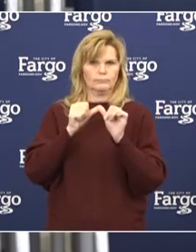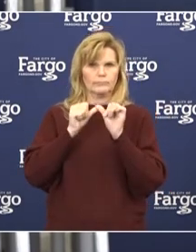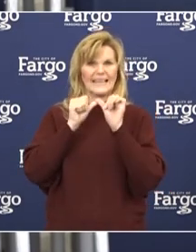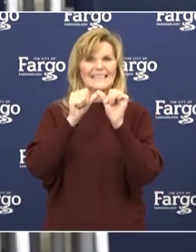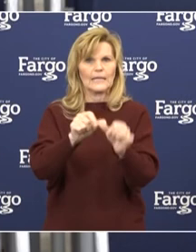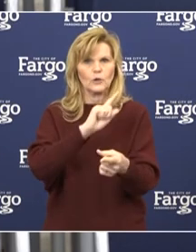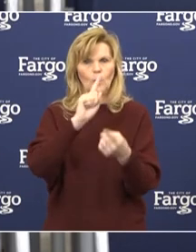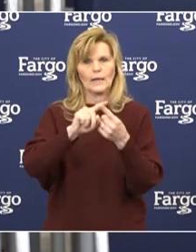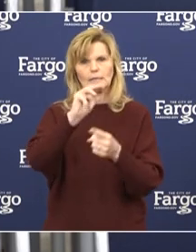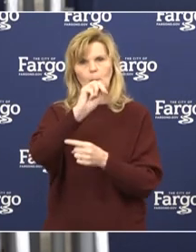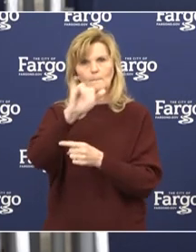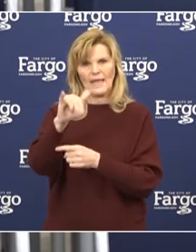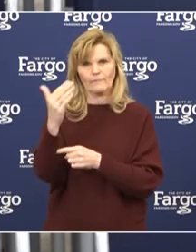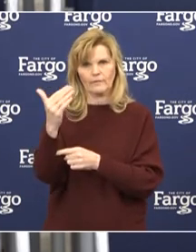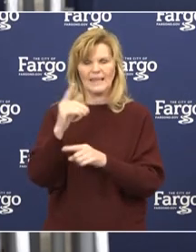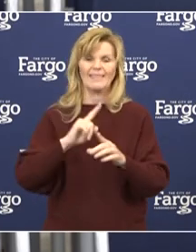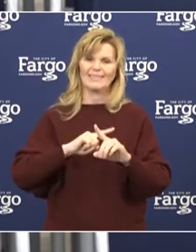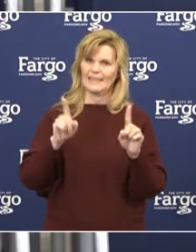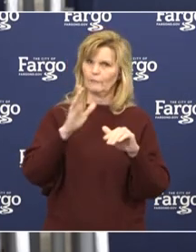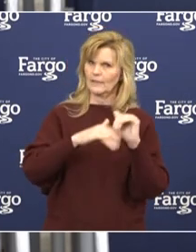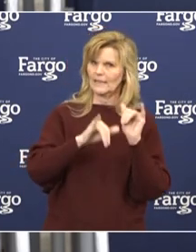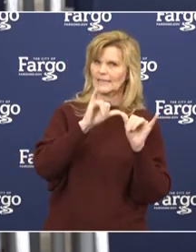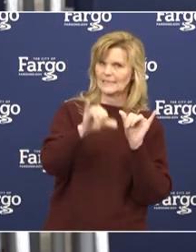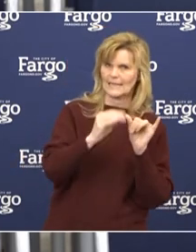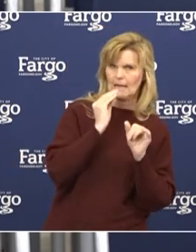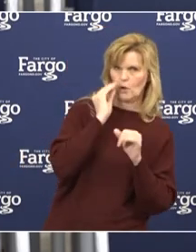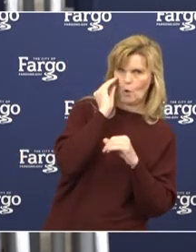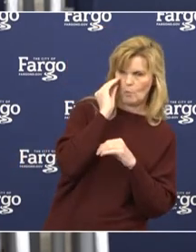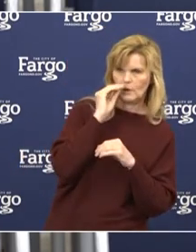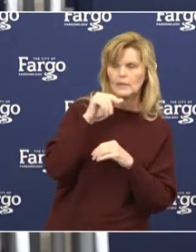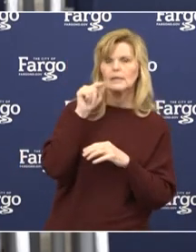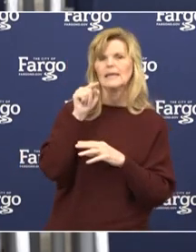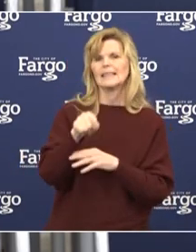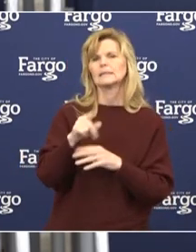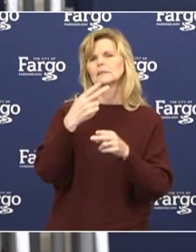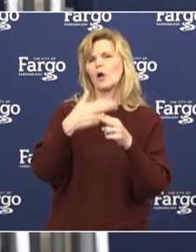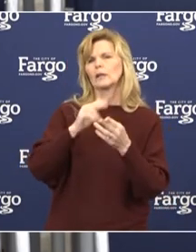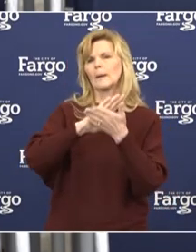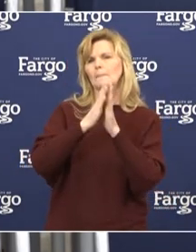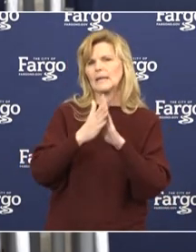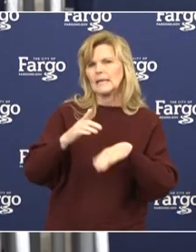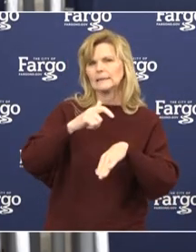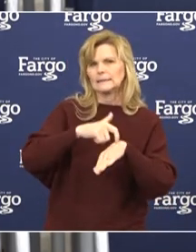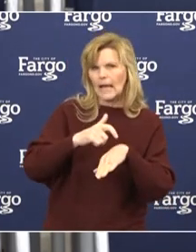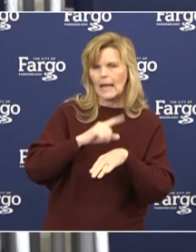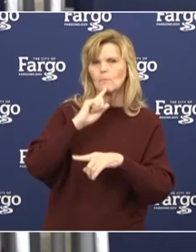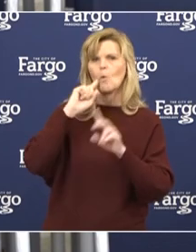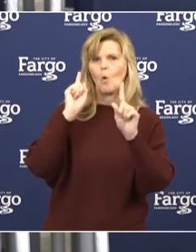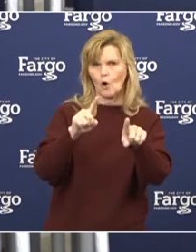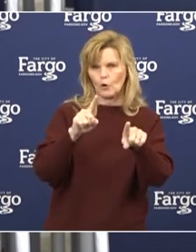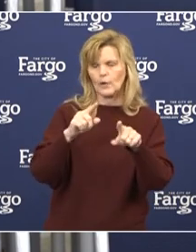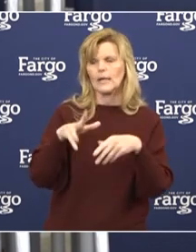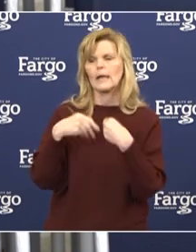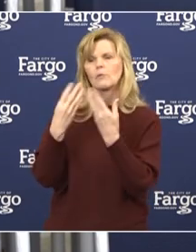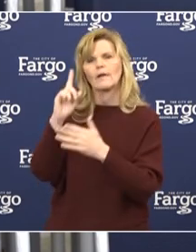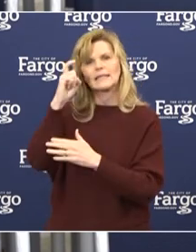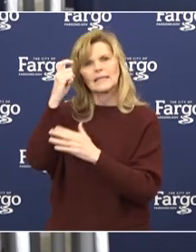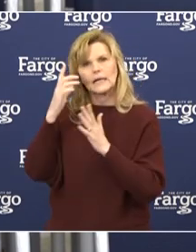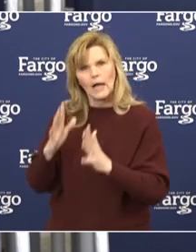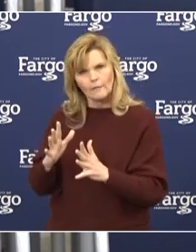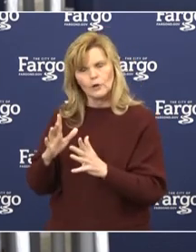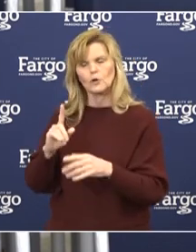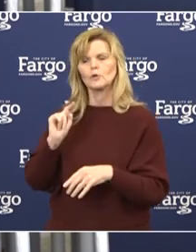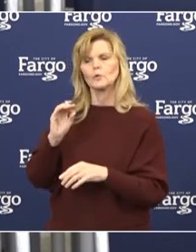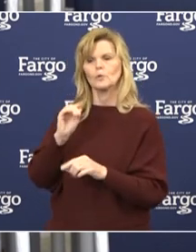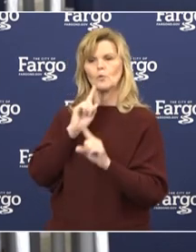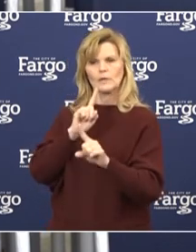That's a bit different than the stay-at-home order. This is a peacetime emergency order. provides the governor tools to respond to the threat of